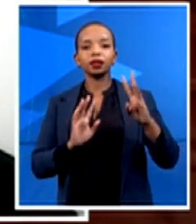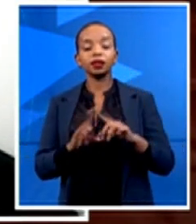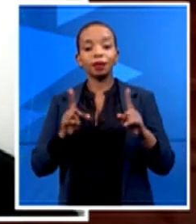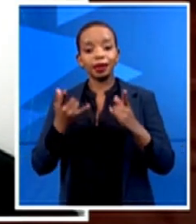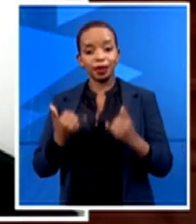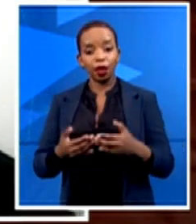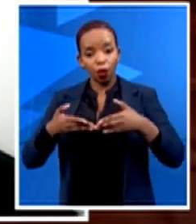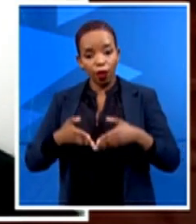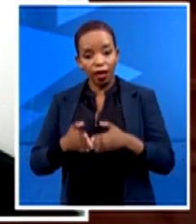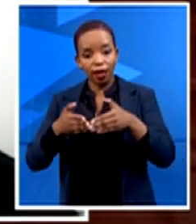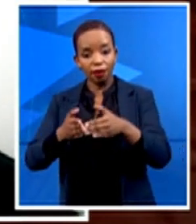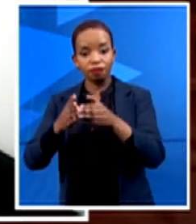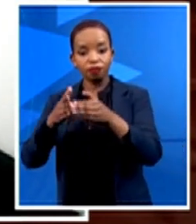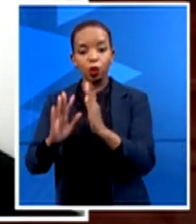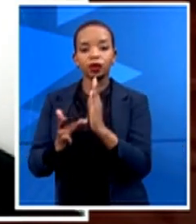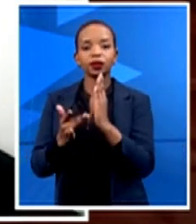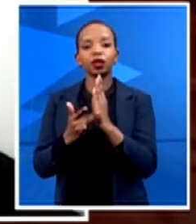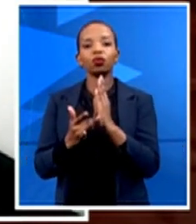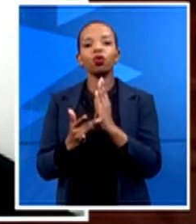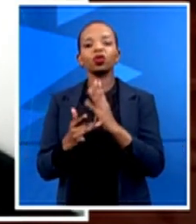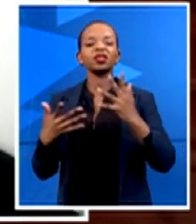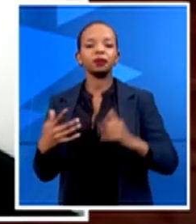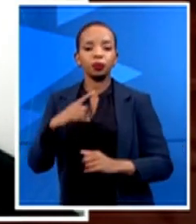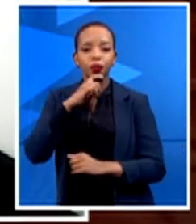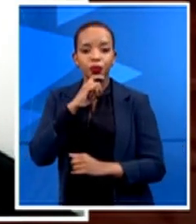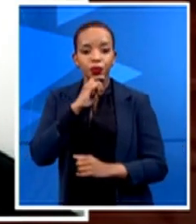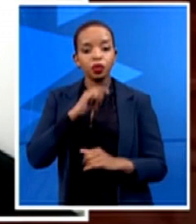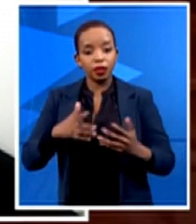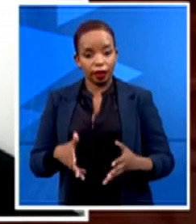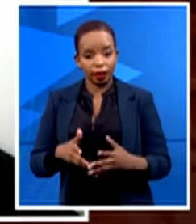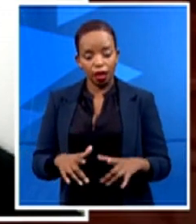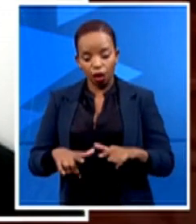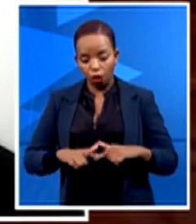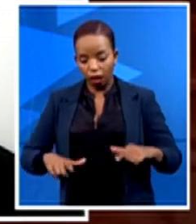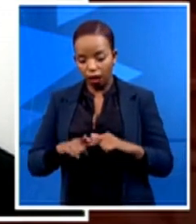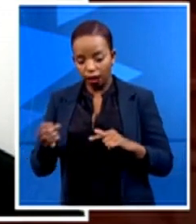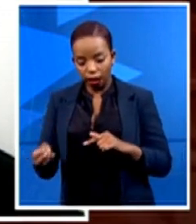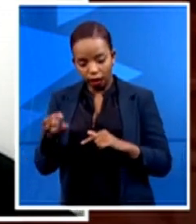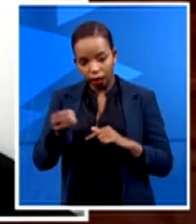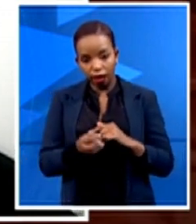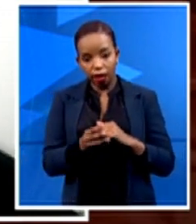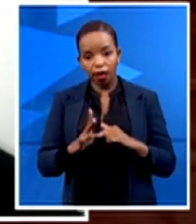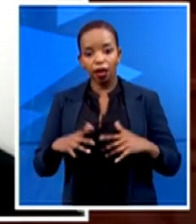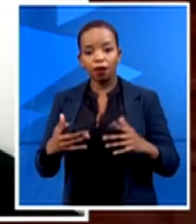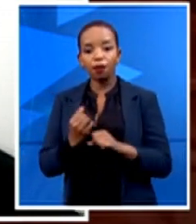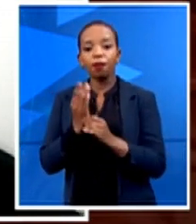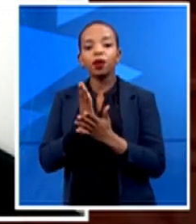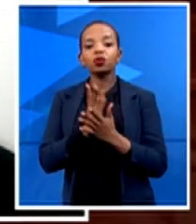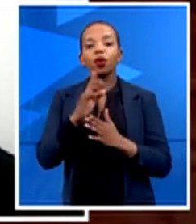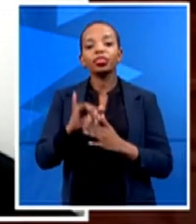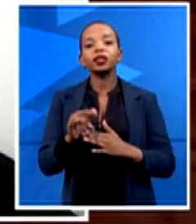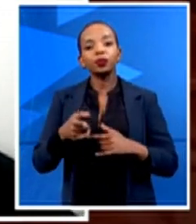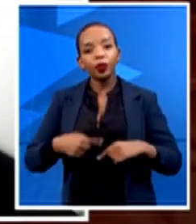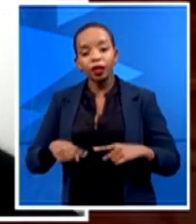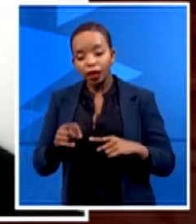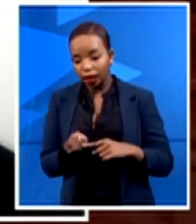of some sort locally to ensure that that which we import is user-friendly, you know, fit for